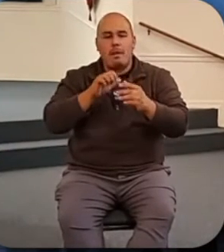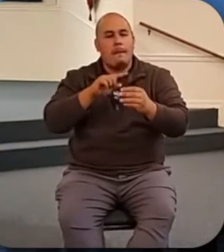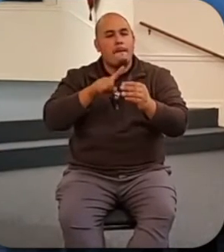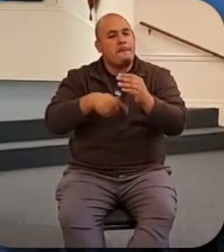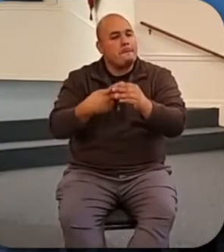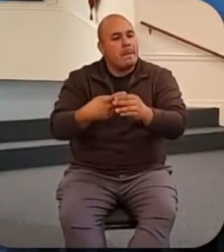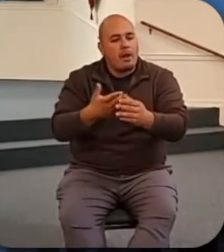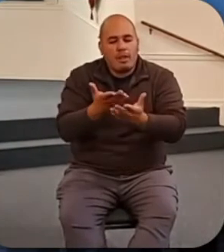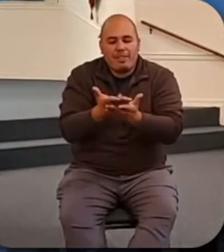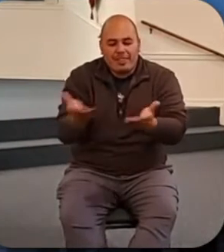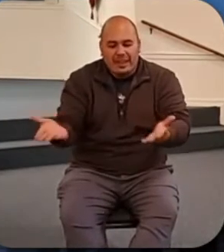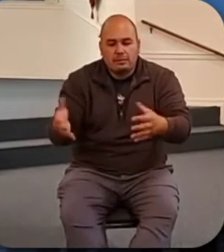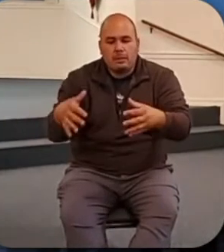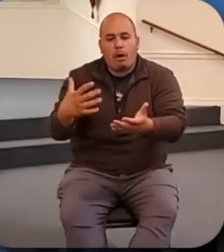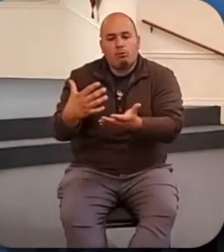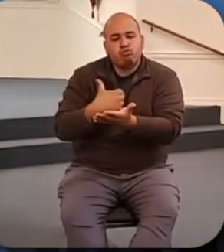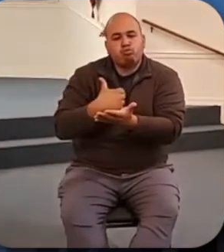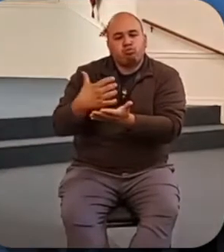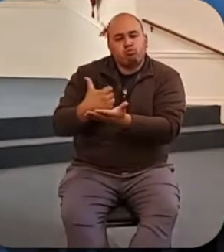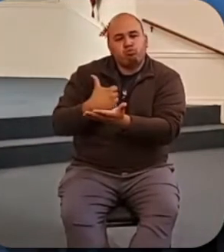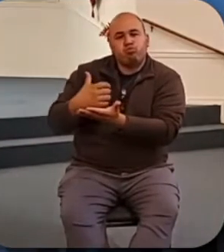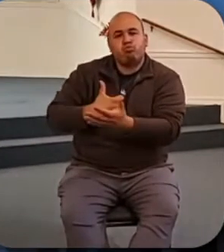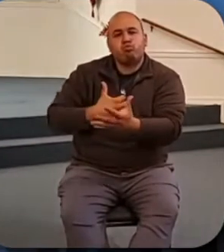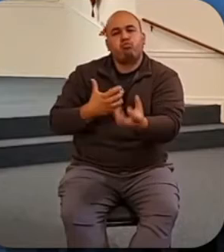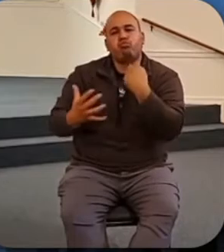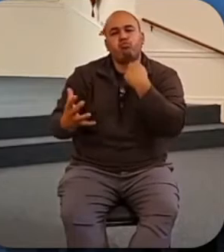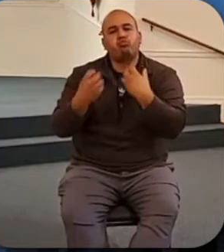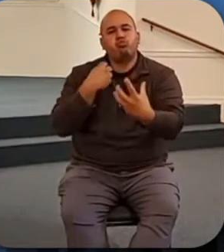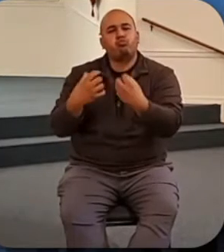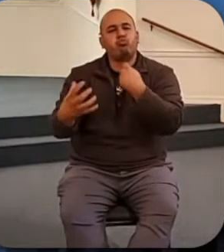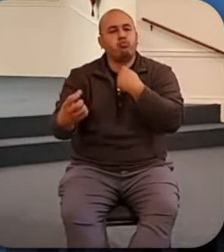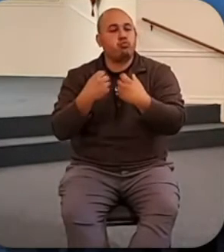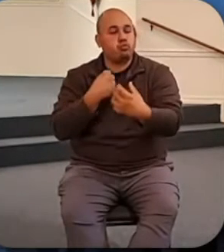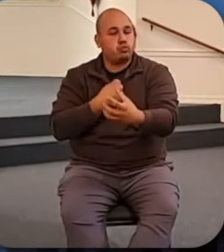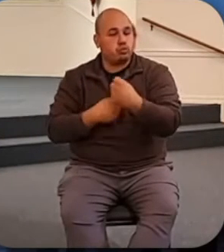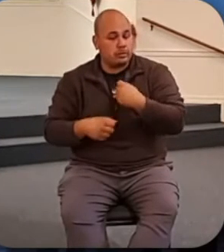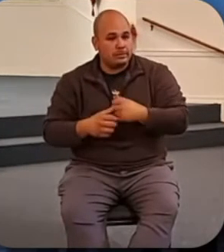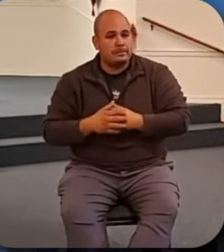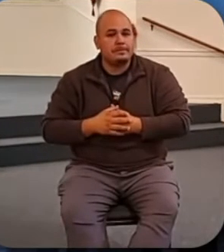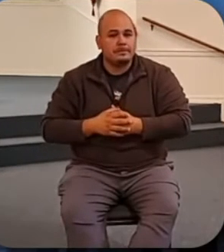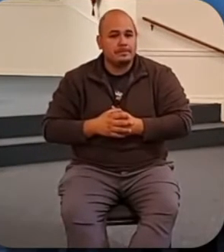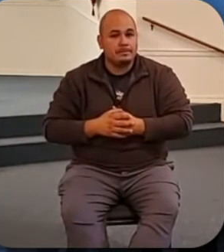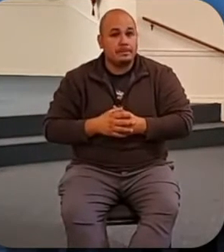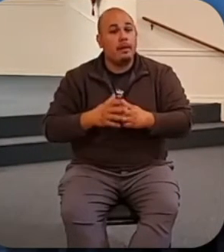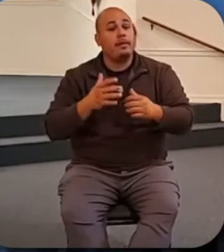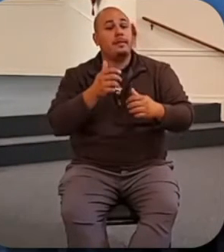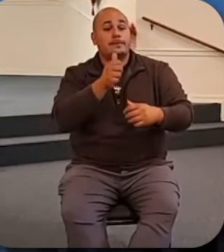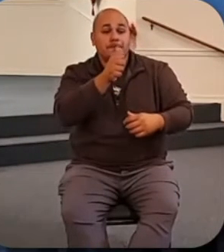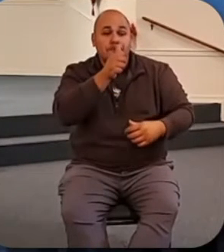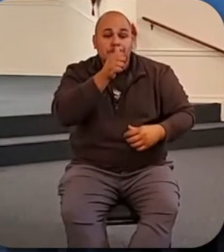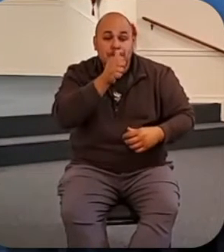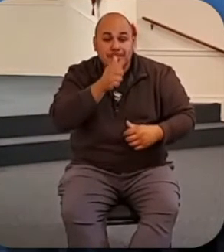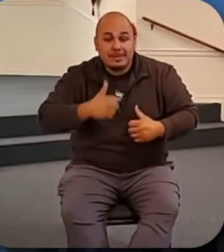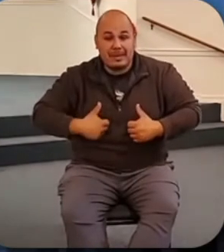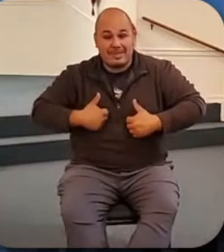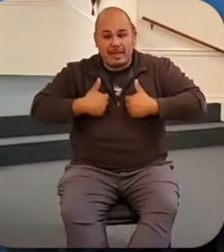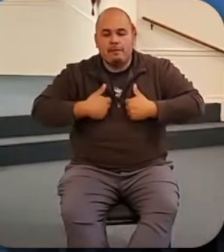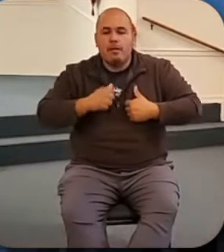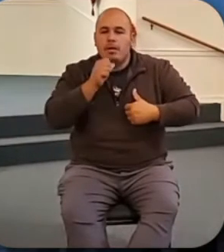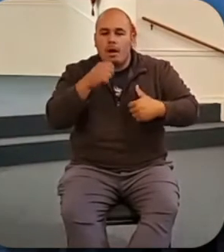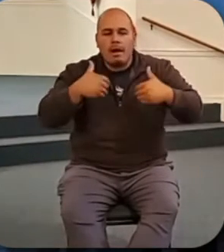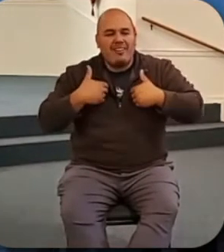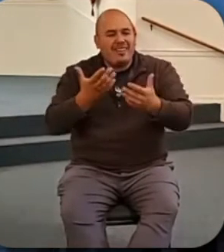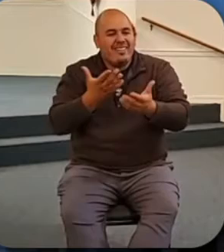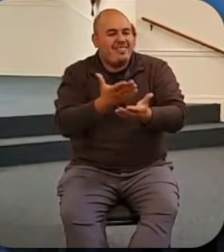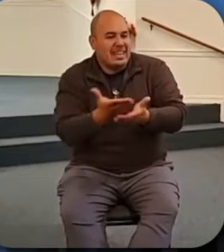stuff. And having wealth is not the secret to a fulfilling life. Then Jesus tells this